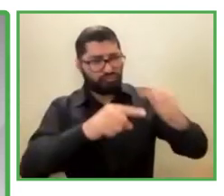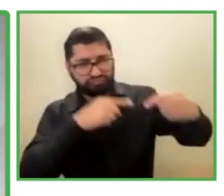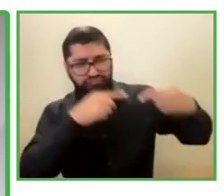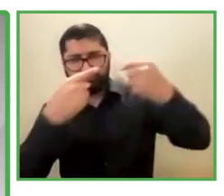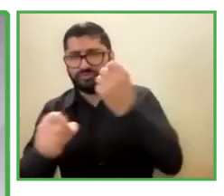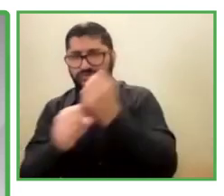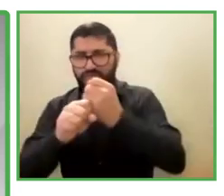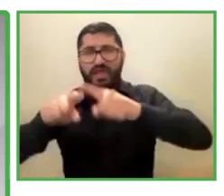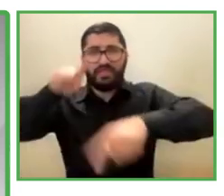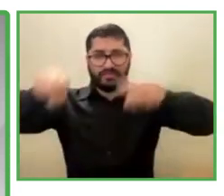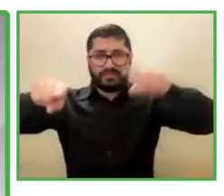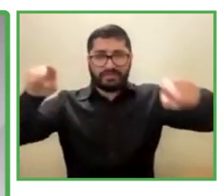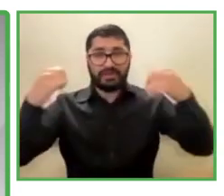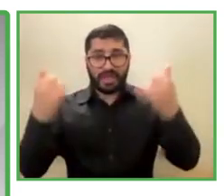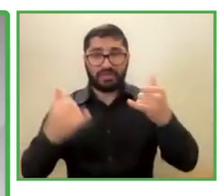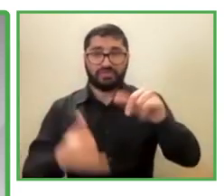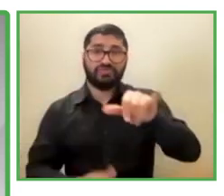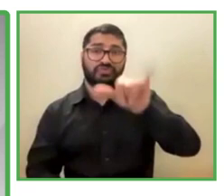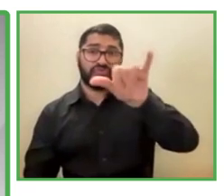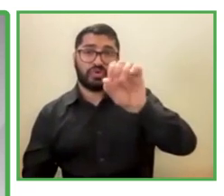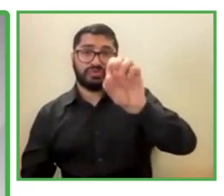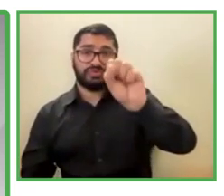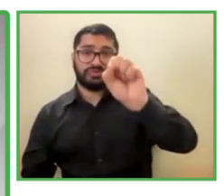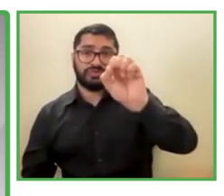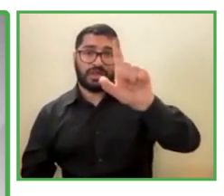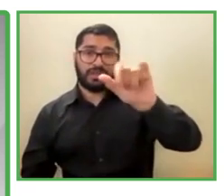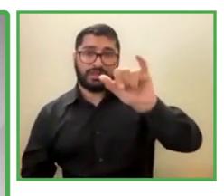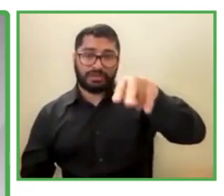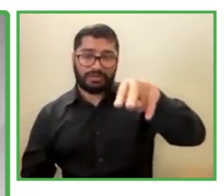groups. I leave you with Jocelyn Pimentel.